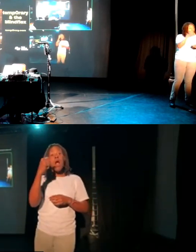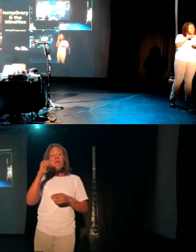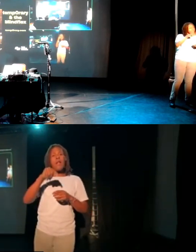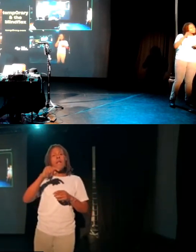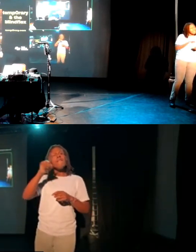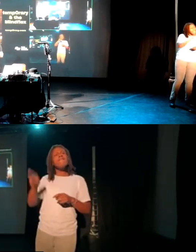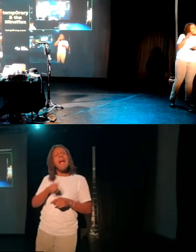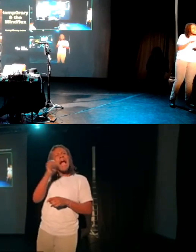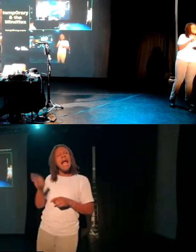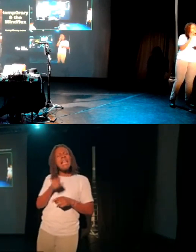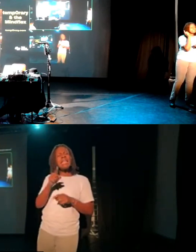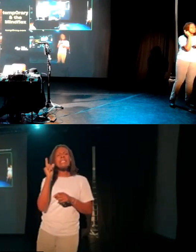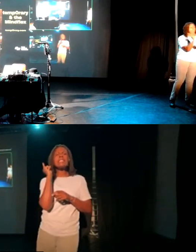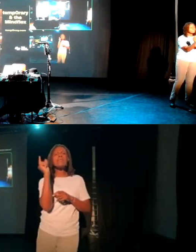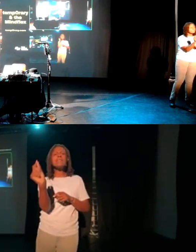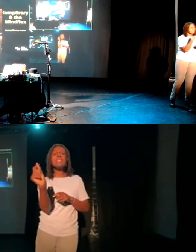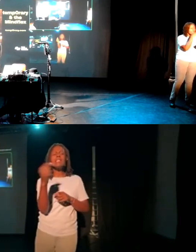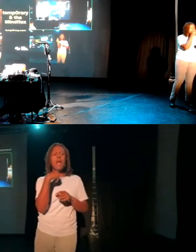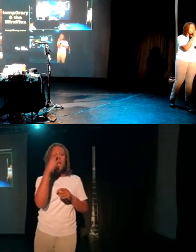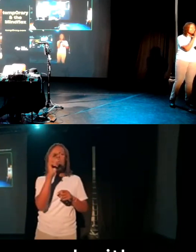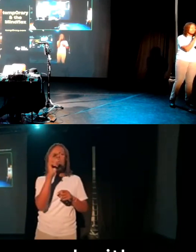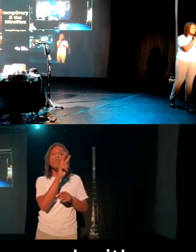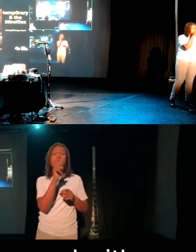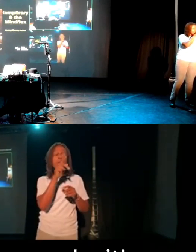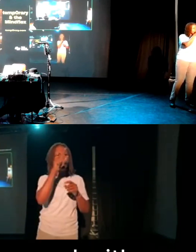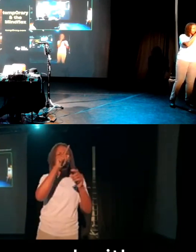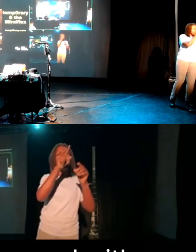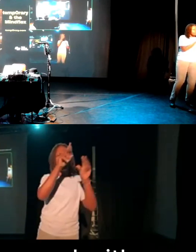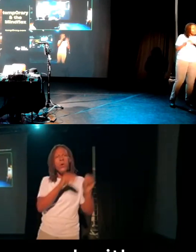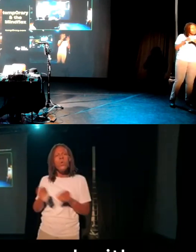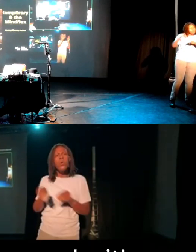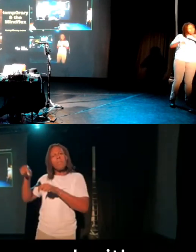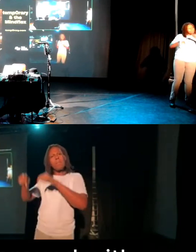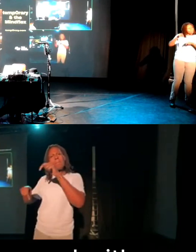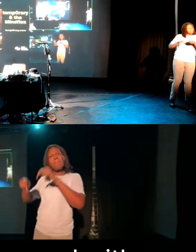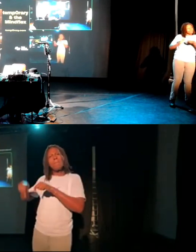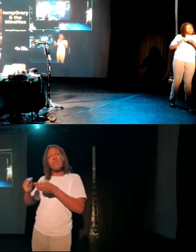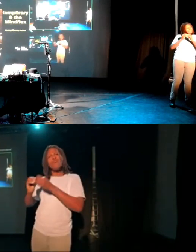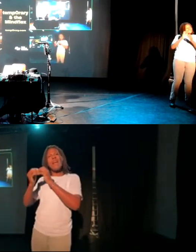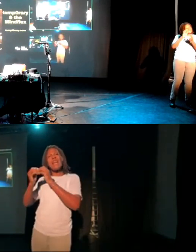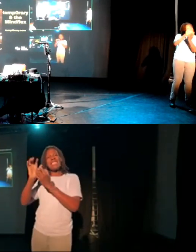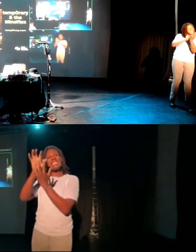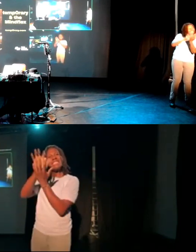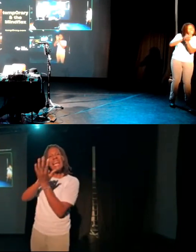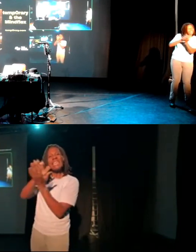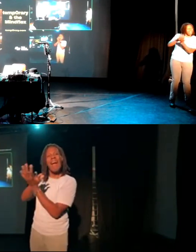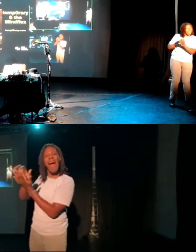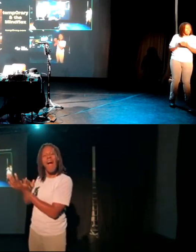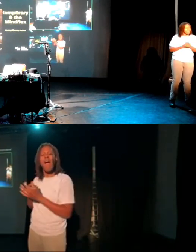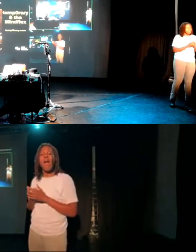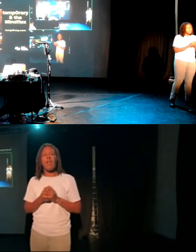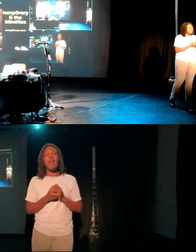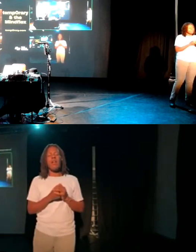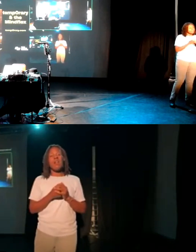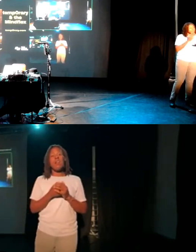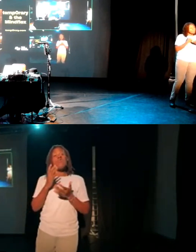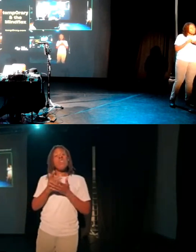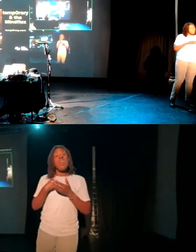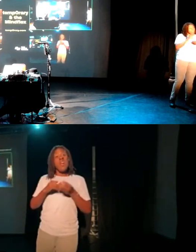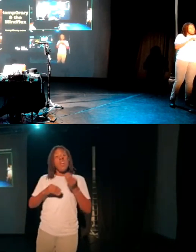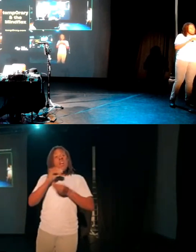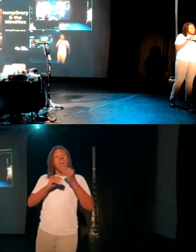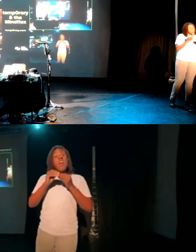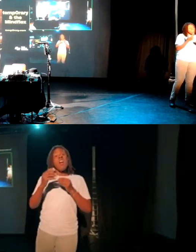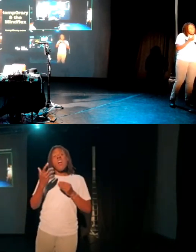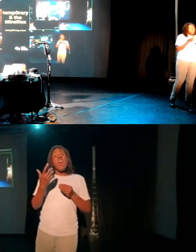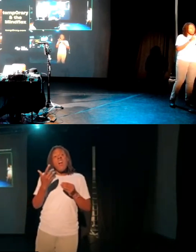and use that to output MIDI data. And this was amazing. This was something that I was just playing around with, while I was a slightly bored FE lecturer, to be perfectly